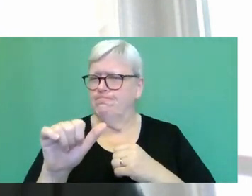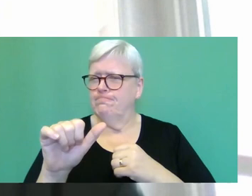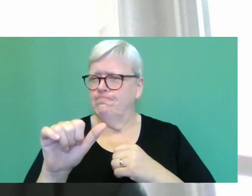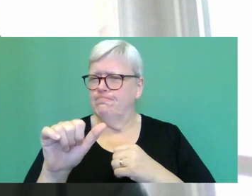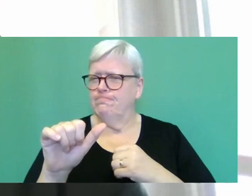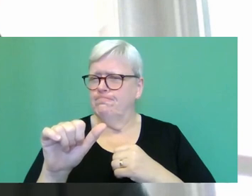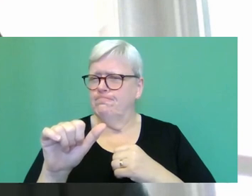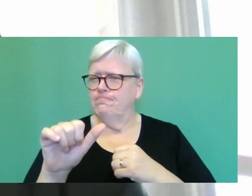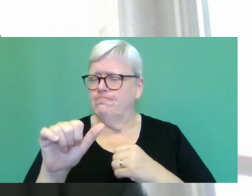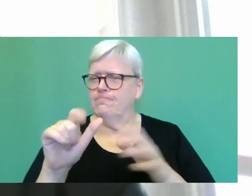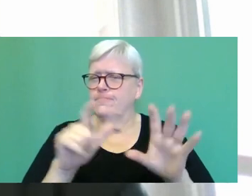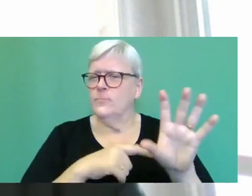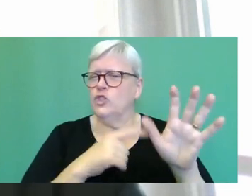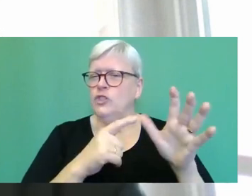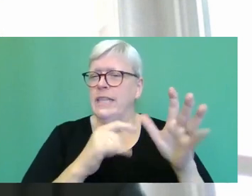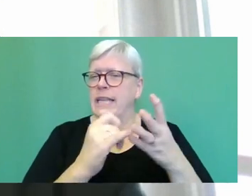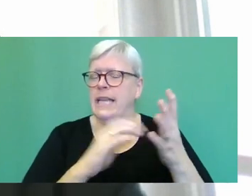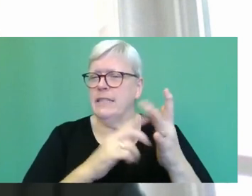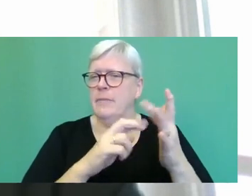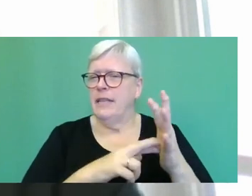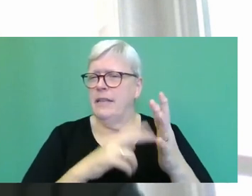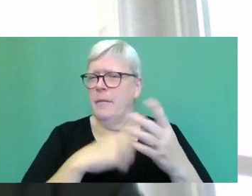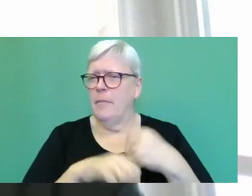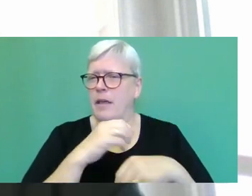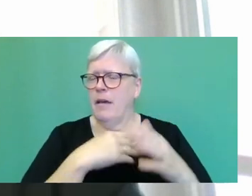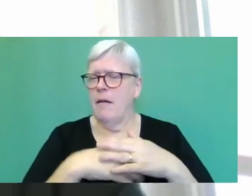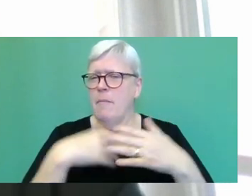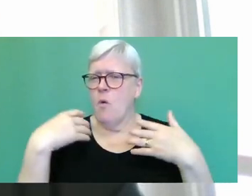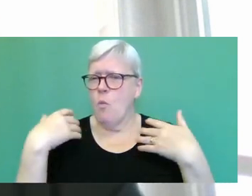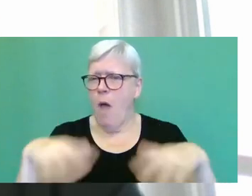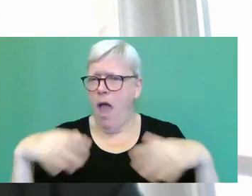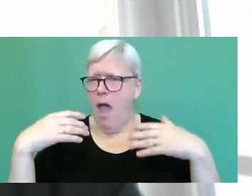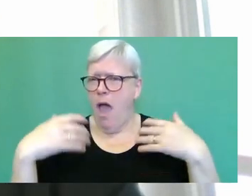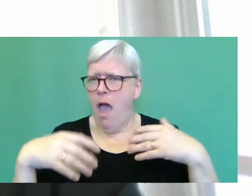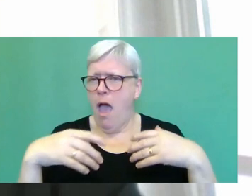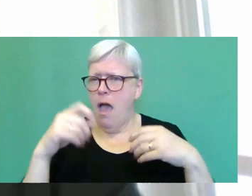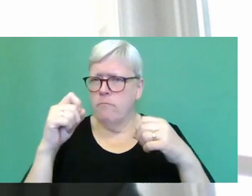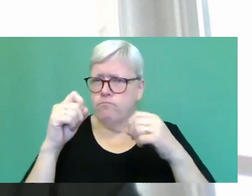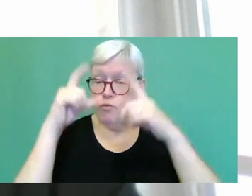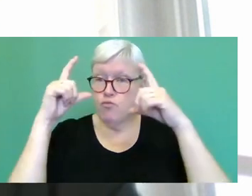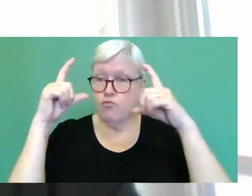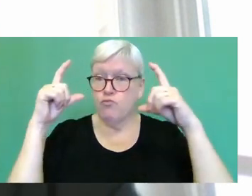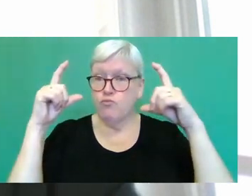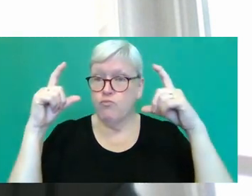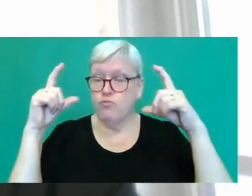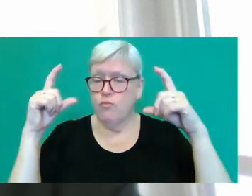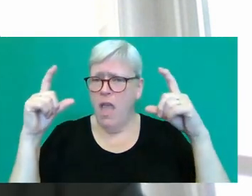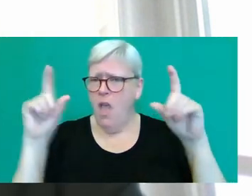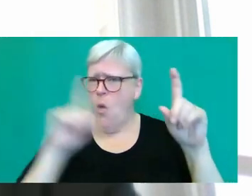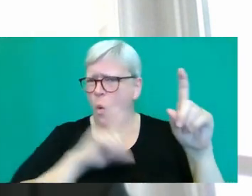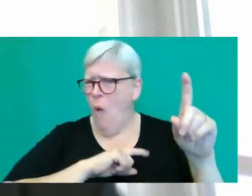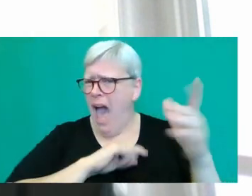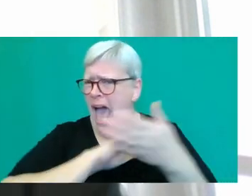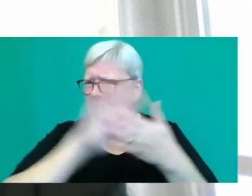that Yasmin really gets her eyes opened through that process, because she can't imagine why Harriet would be friends with Ma. She thinks, well,